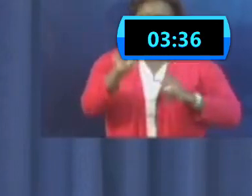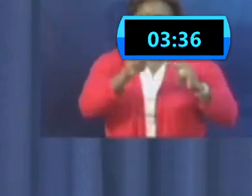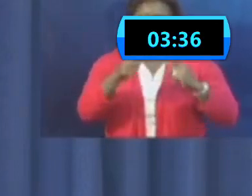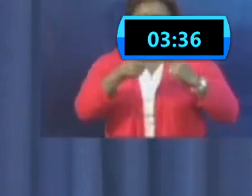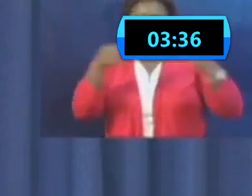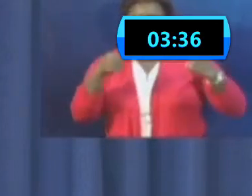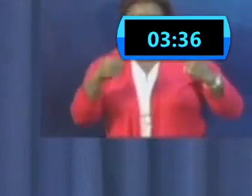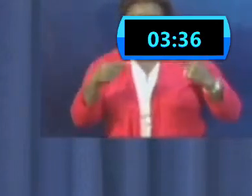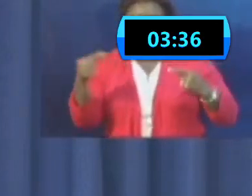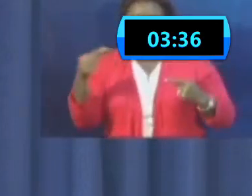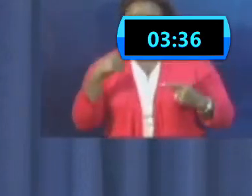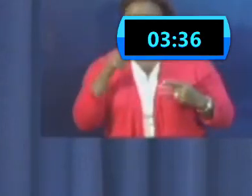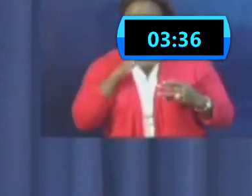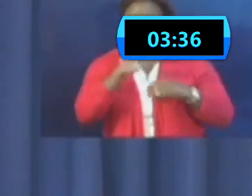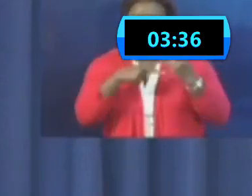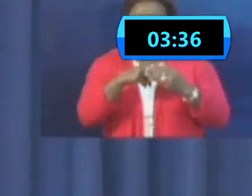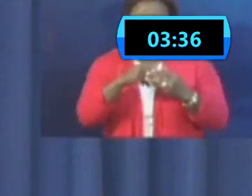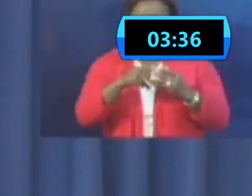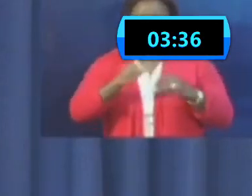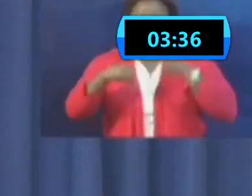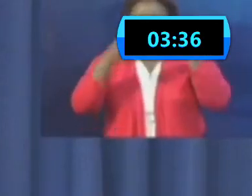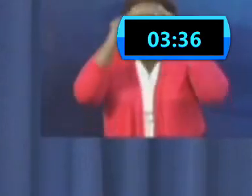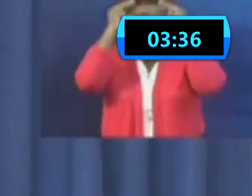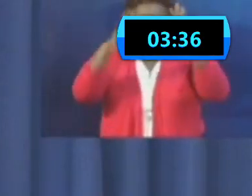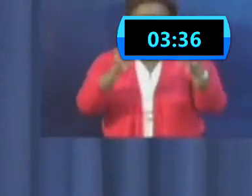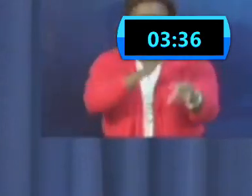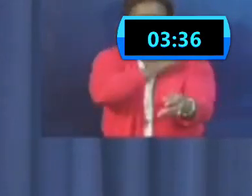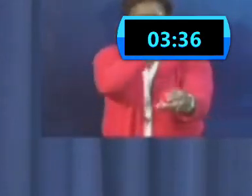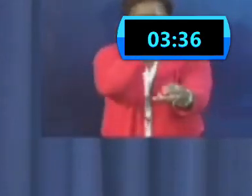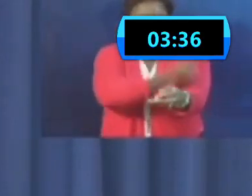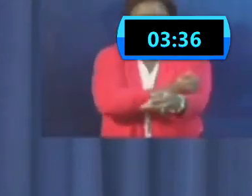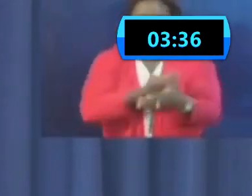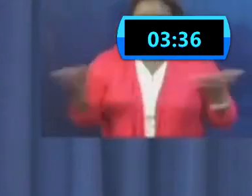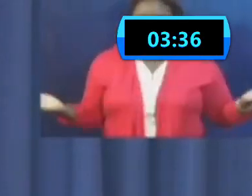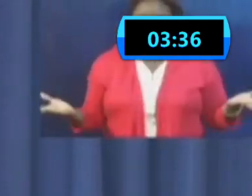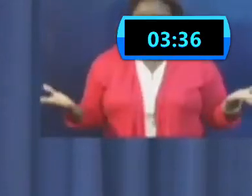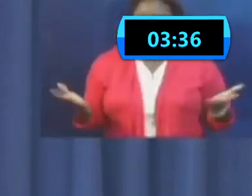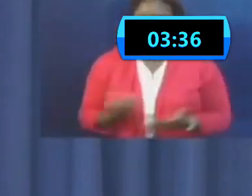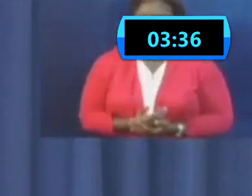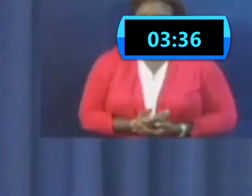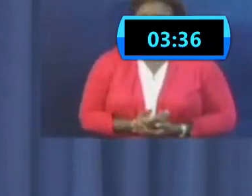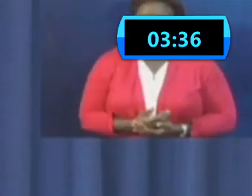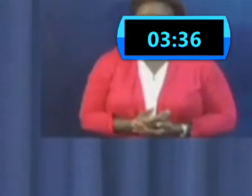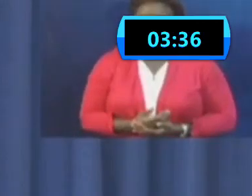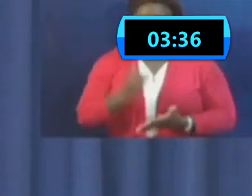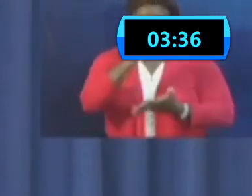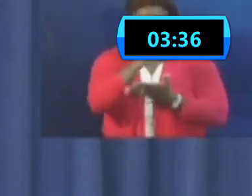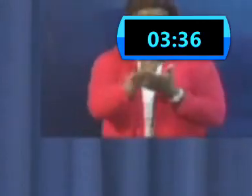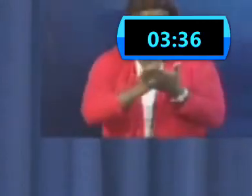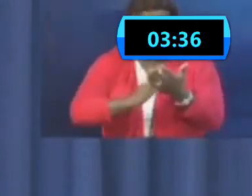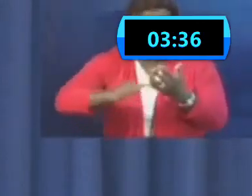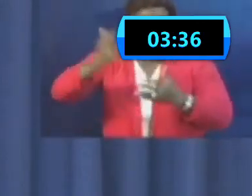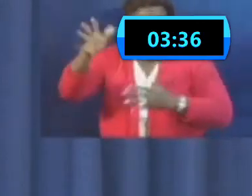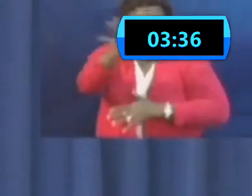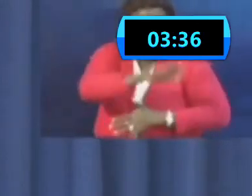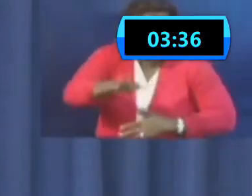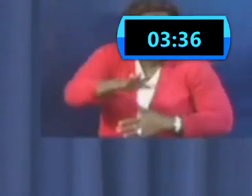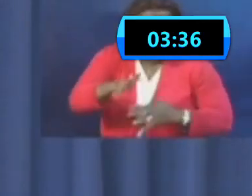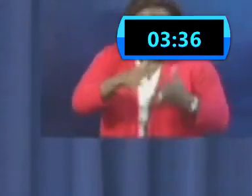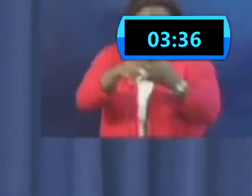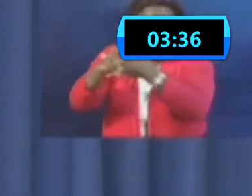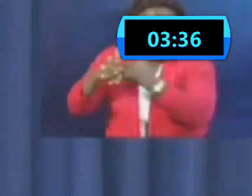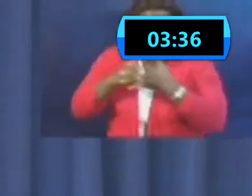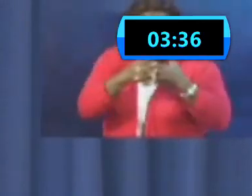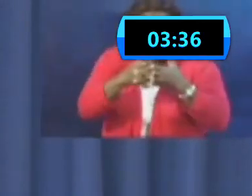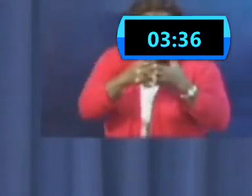giving the minister authority. In some parts of the United States, the governor has the authority to do it without